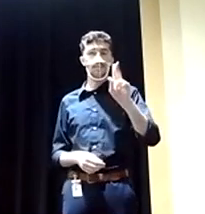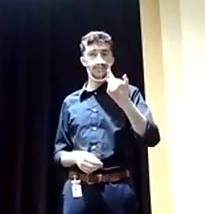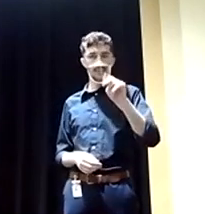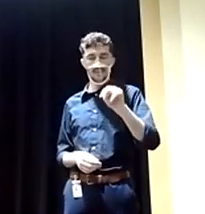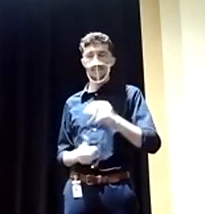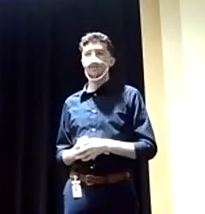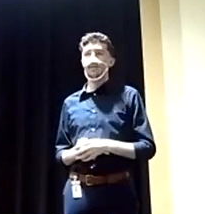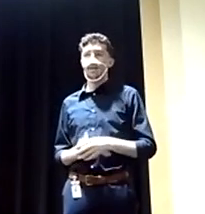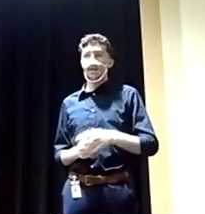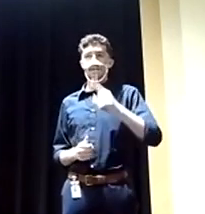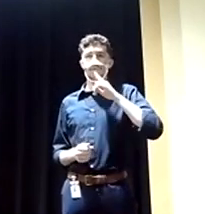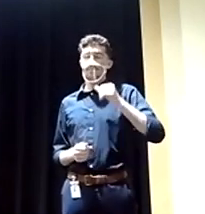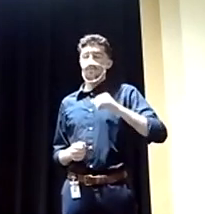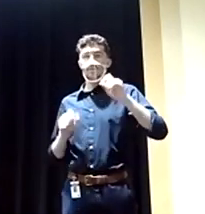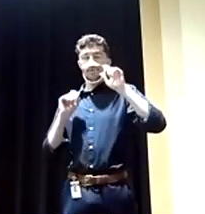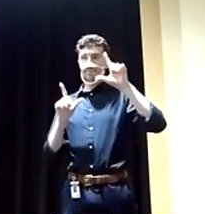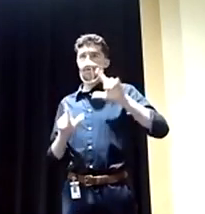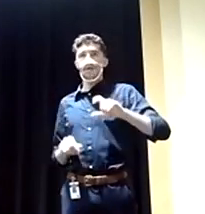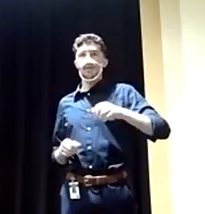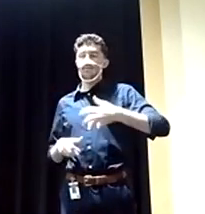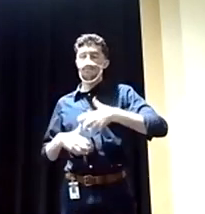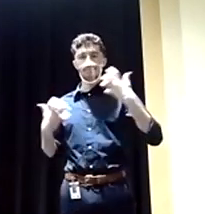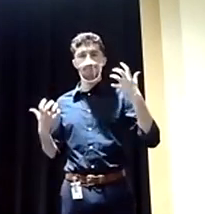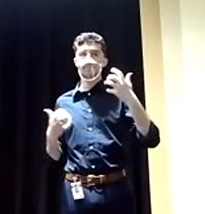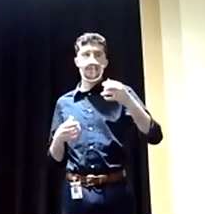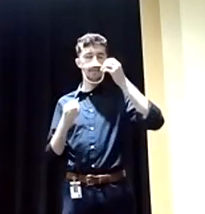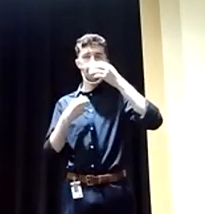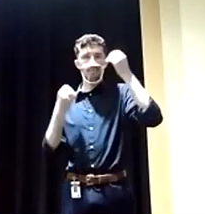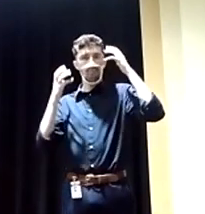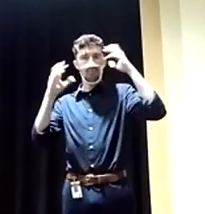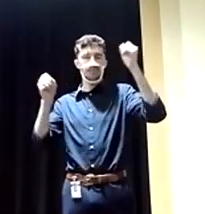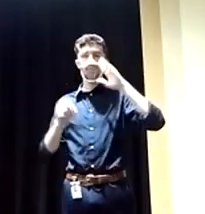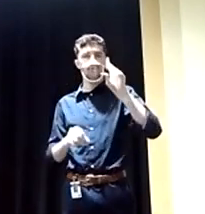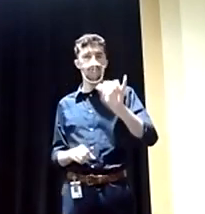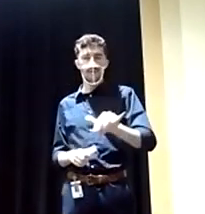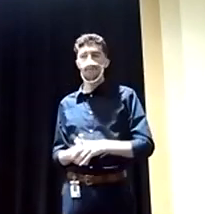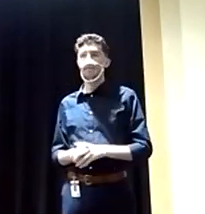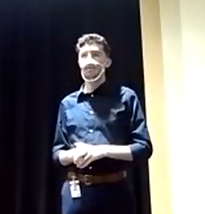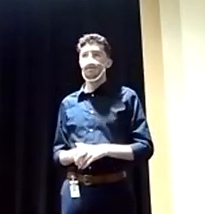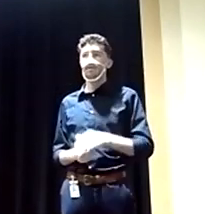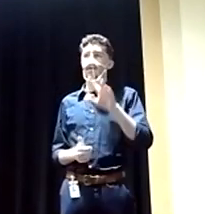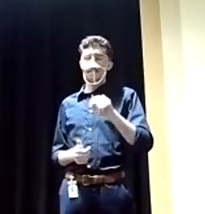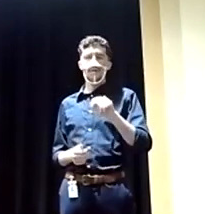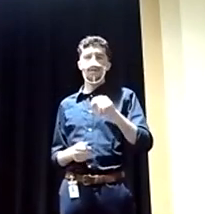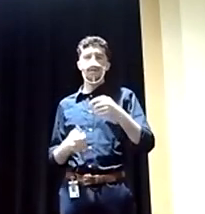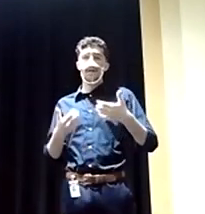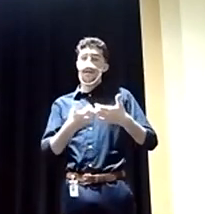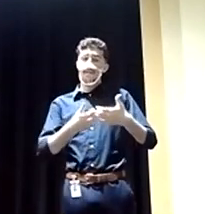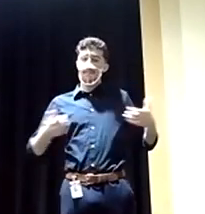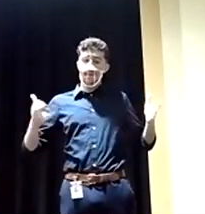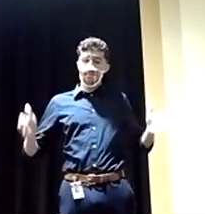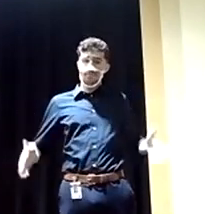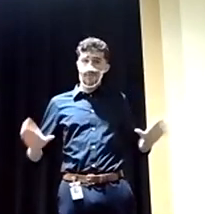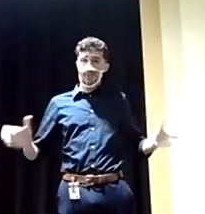I'm outraged that a former president of the United States would even do such a thing. But bipartisanship is great, but